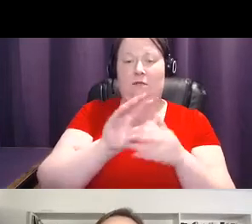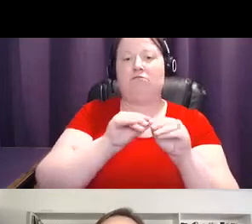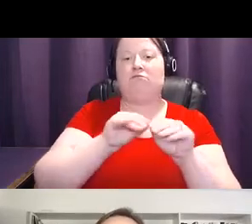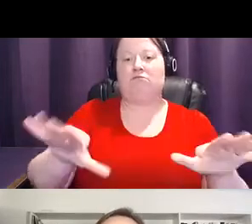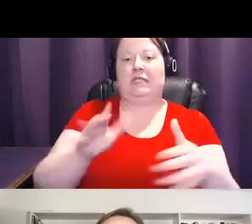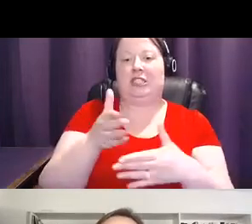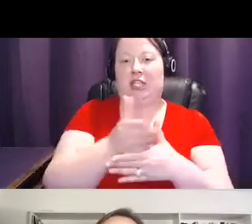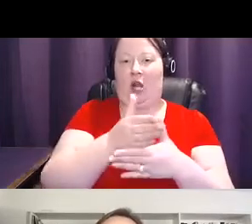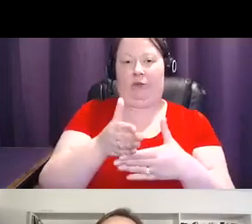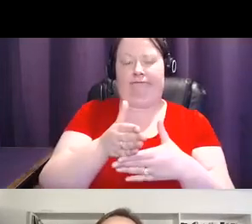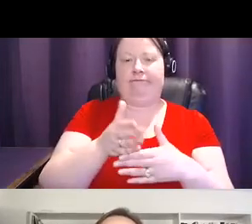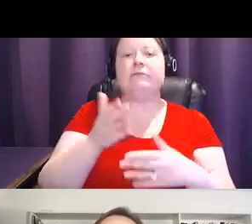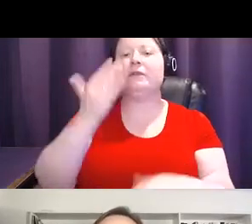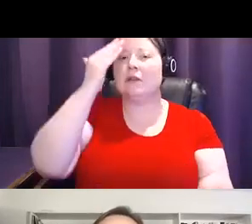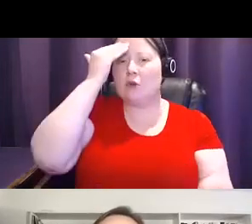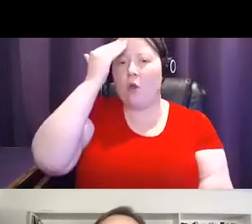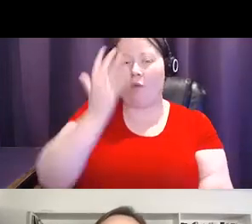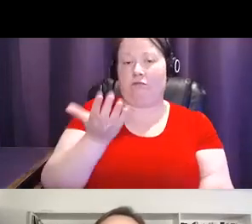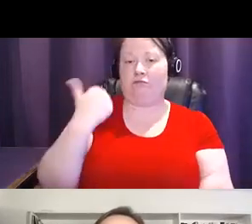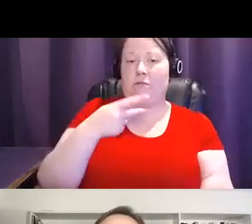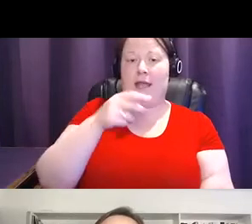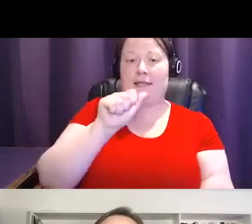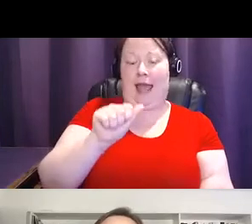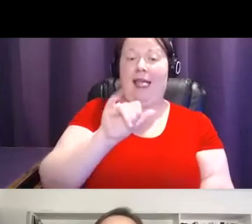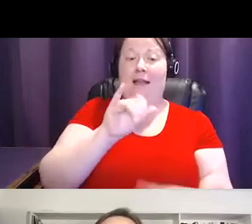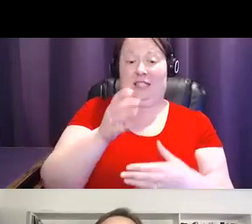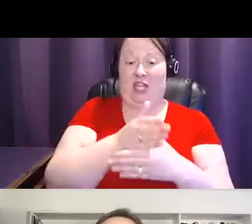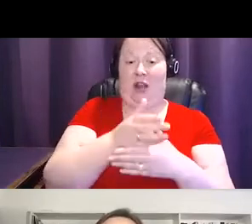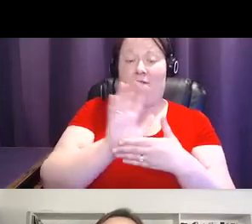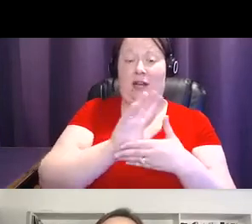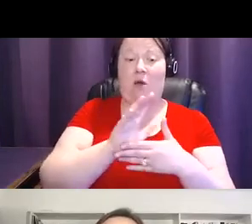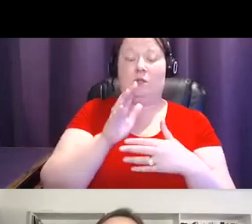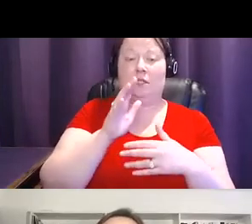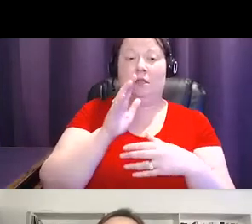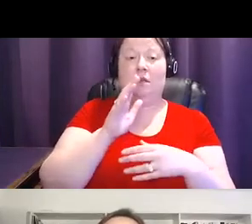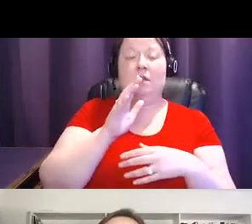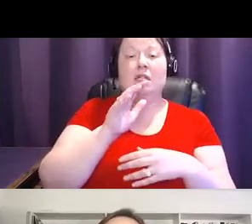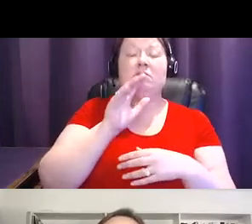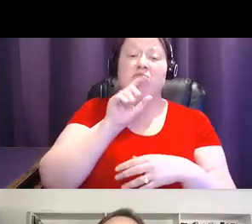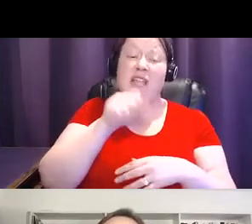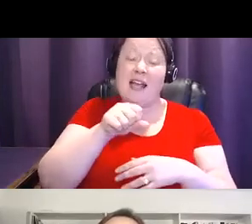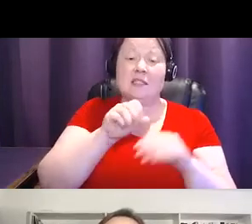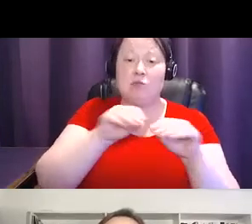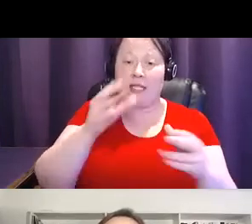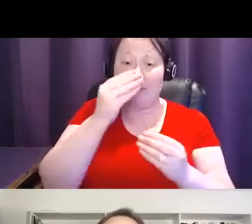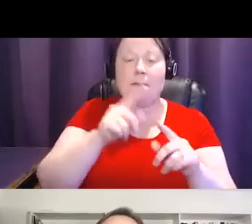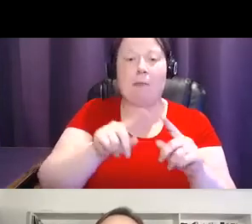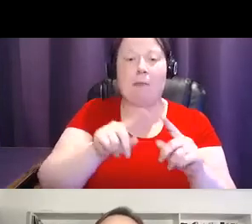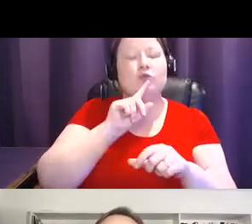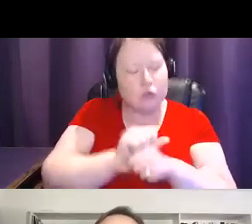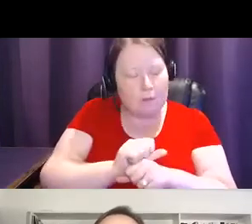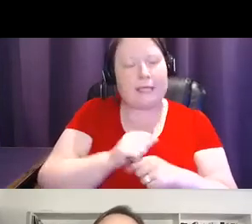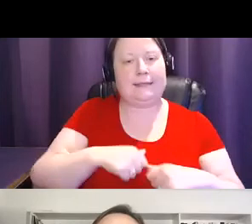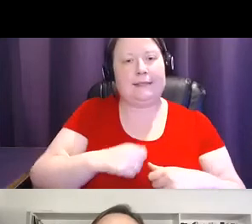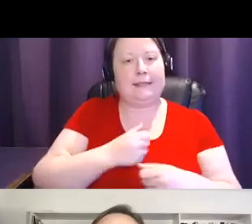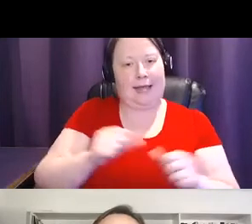former PSA that sharing the videos not only spreads information, but actually really does save lives. You can go to all of